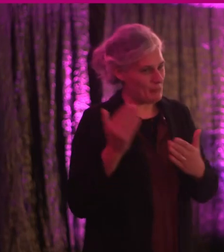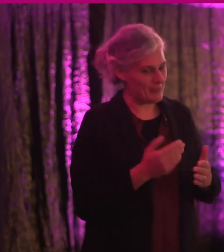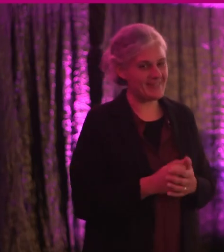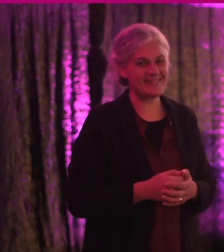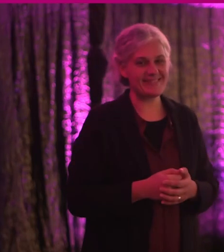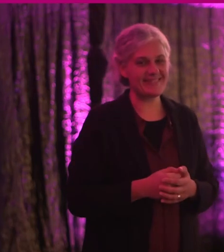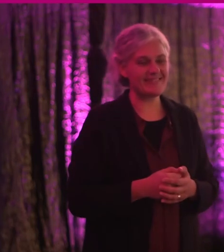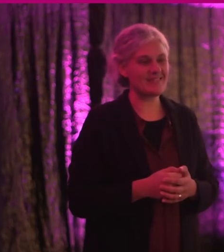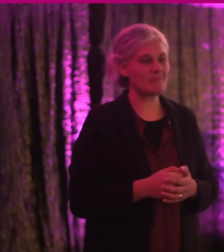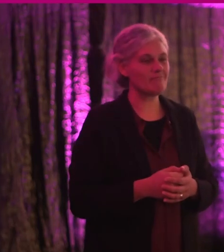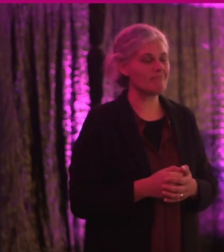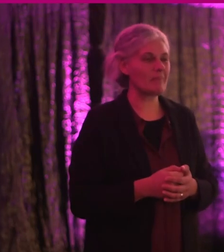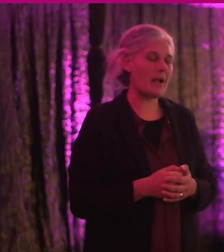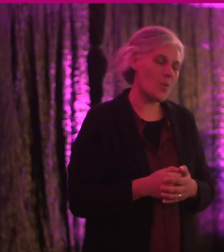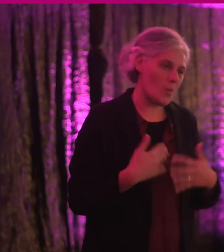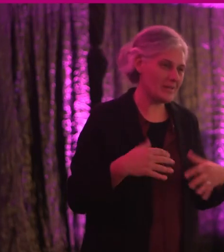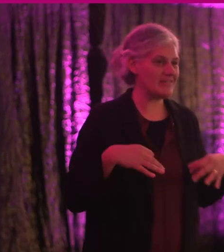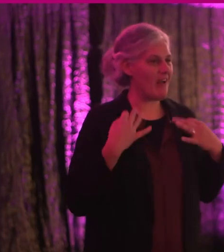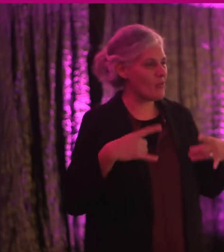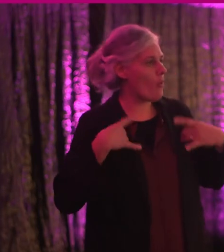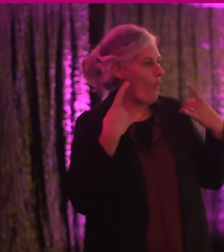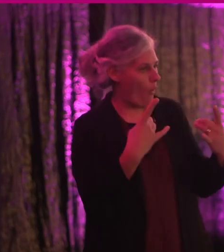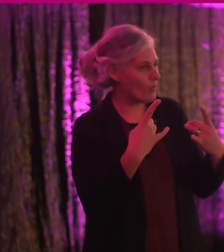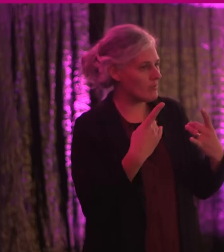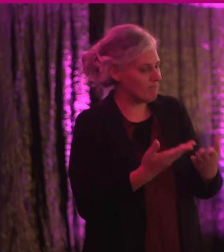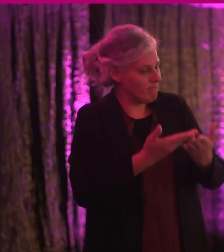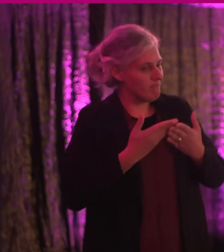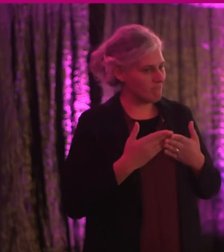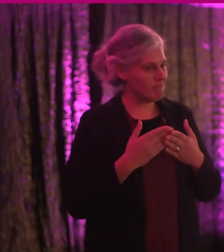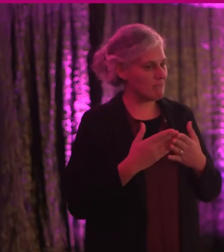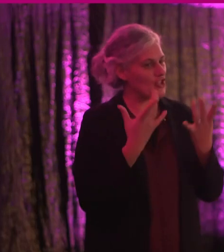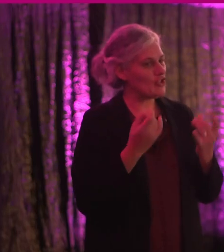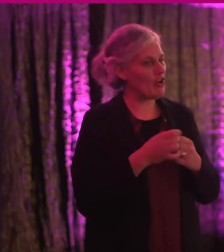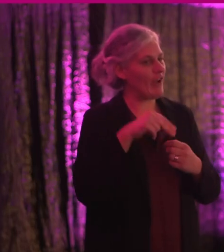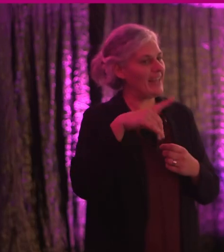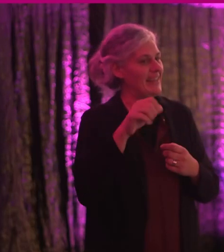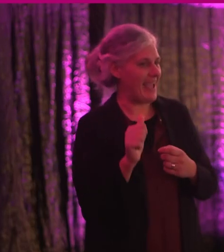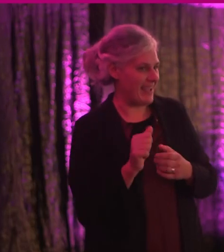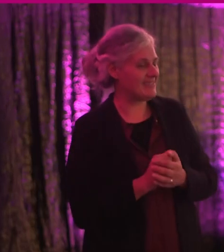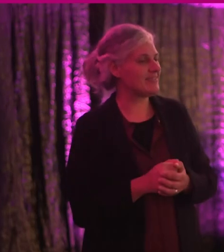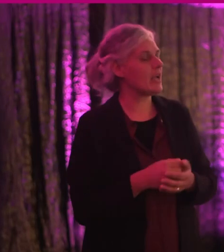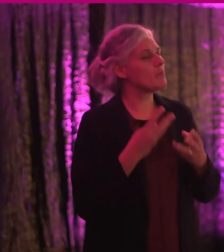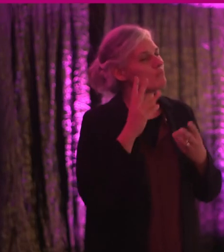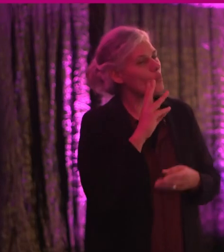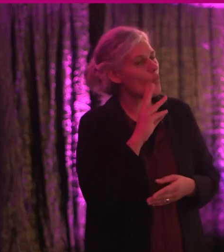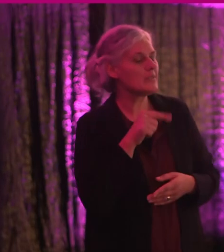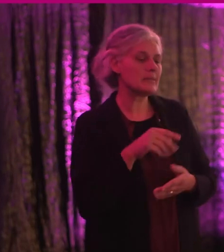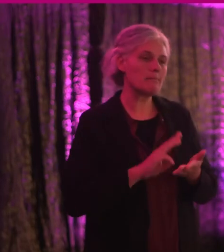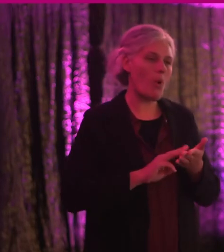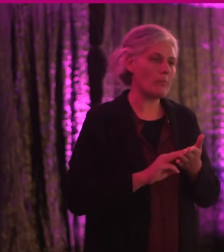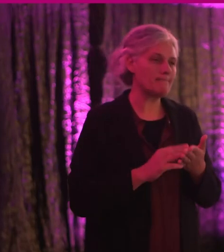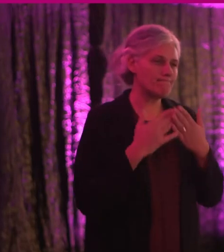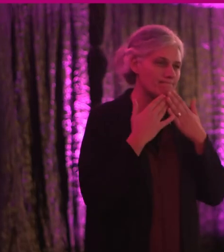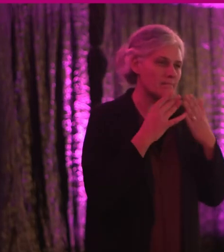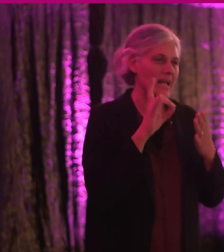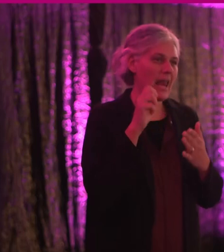I am truly delighted and honoured to have been appointed the chair of the NDA. And I would like to take this moment to sincerely